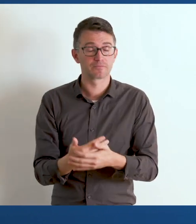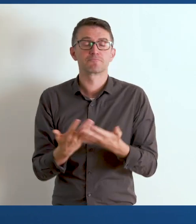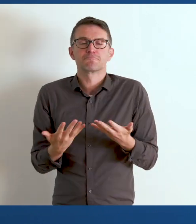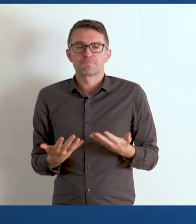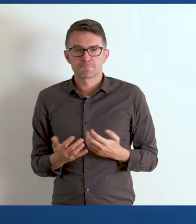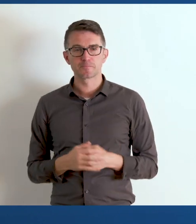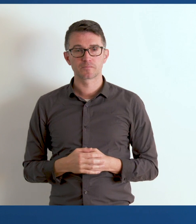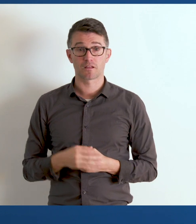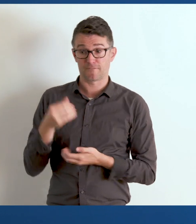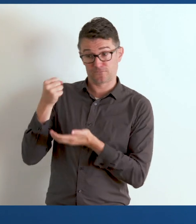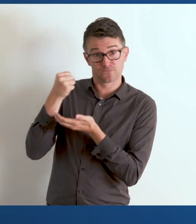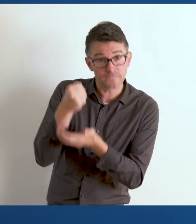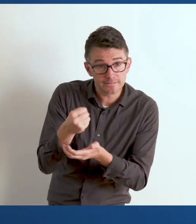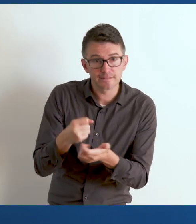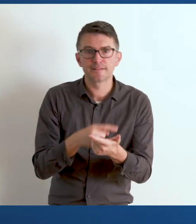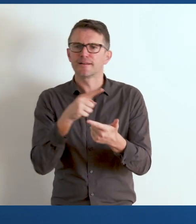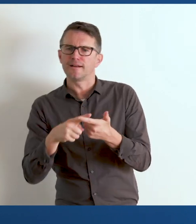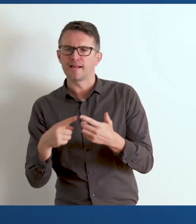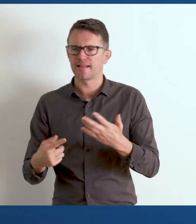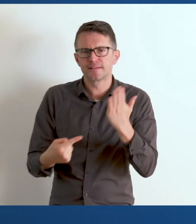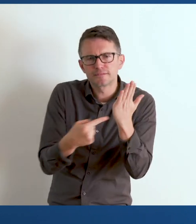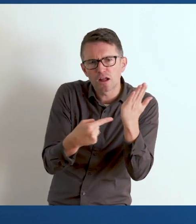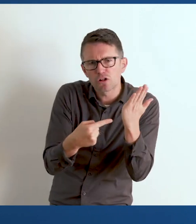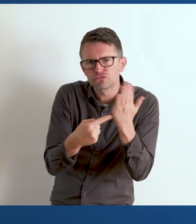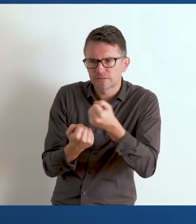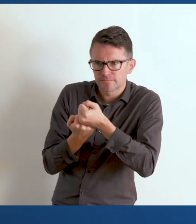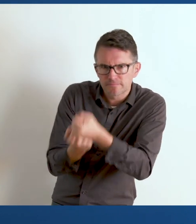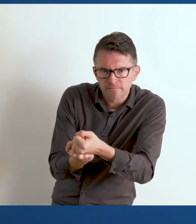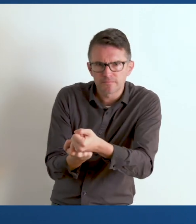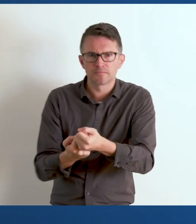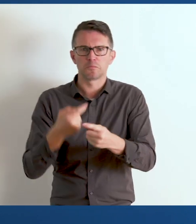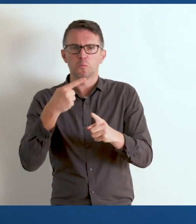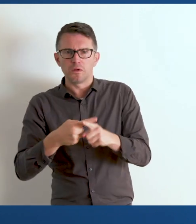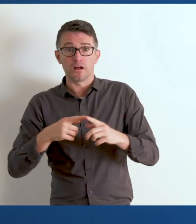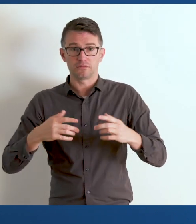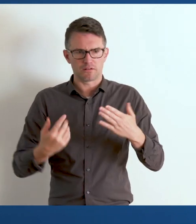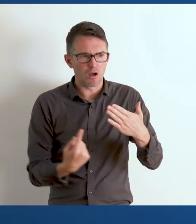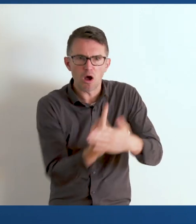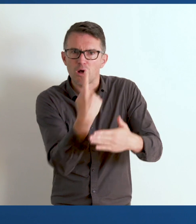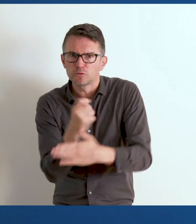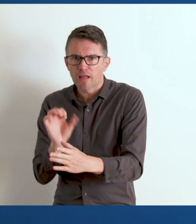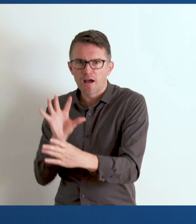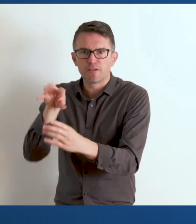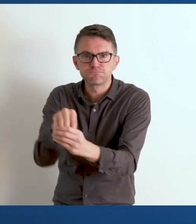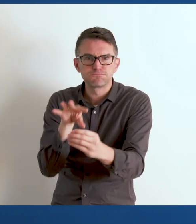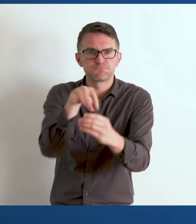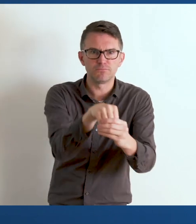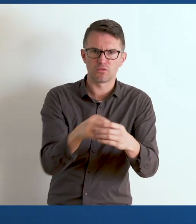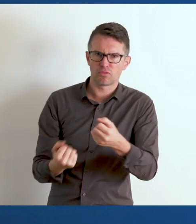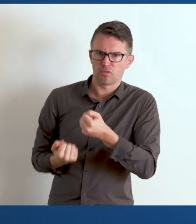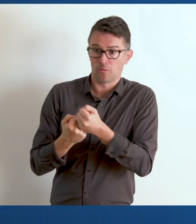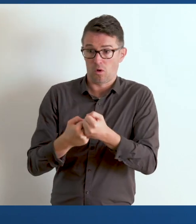resources, technical assistance, and capacity-building opportunities and tools are necessary to